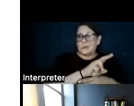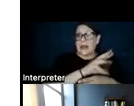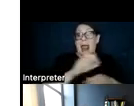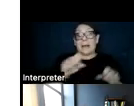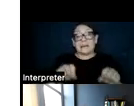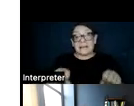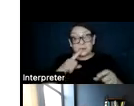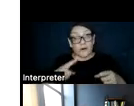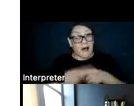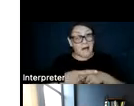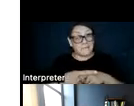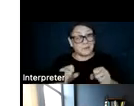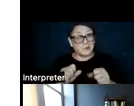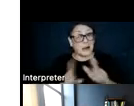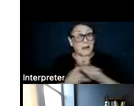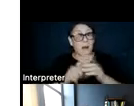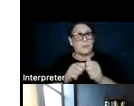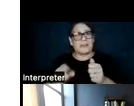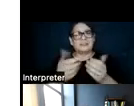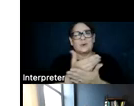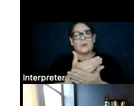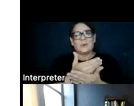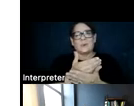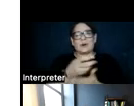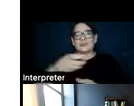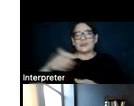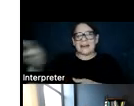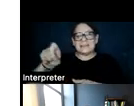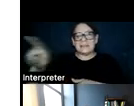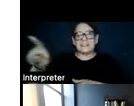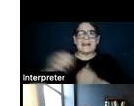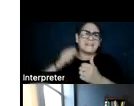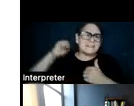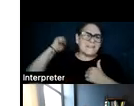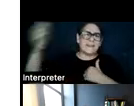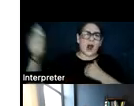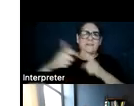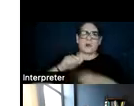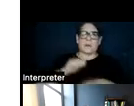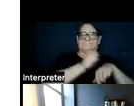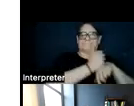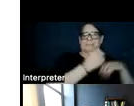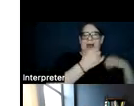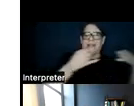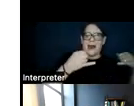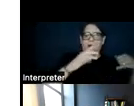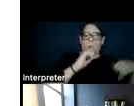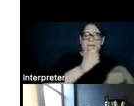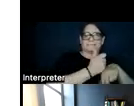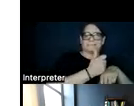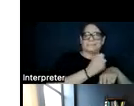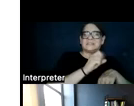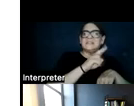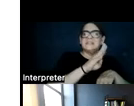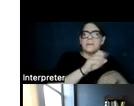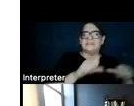could crop up with this new transmission corridor, especially if it's very far from an existing line or an existing substation.